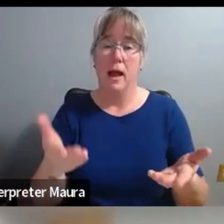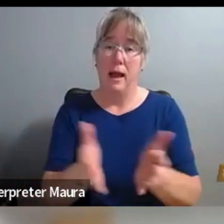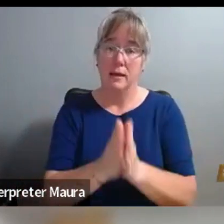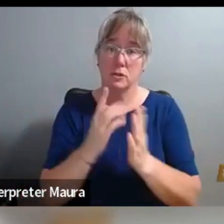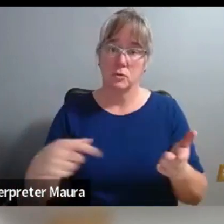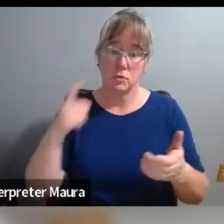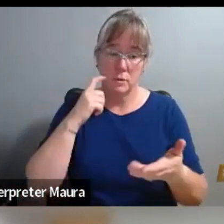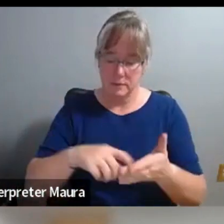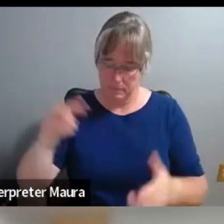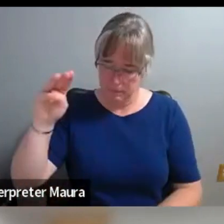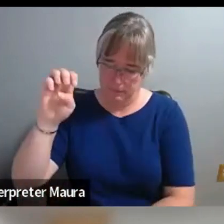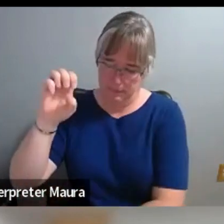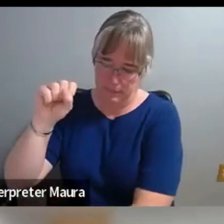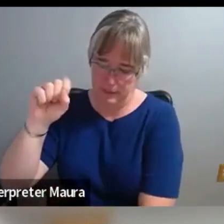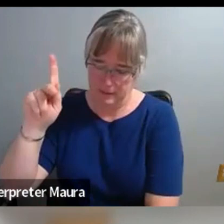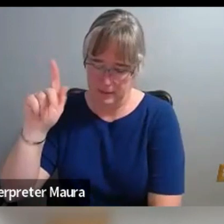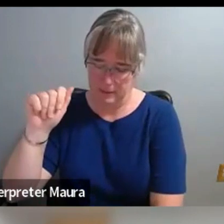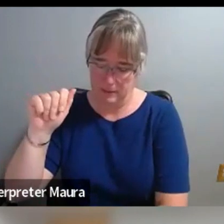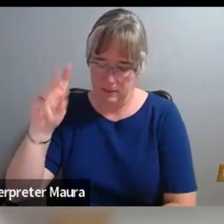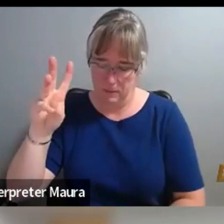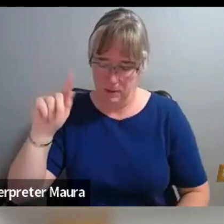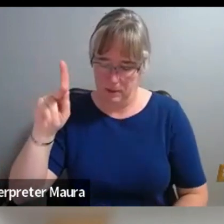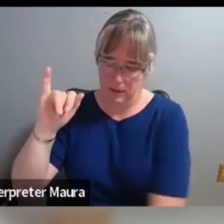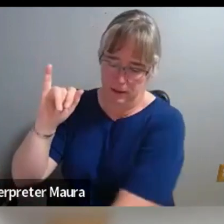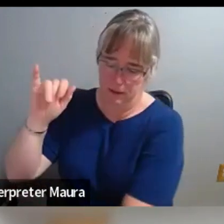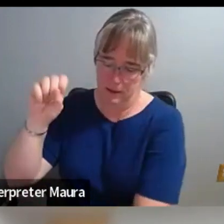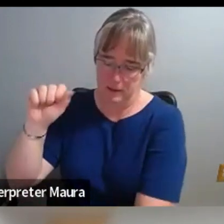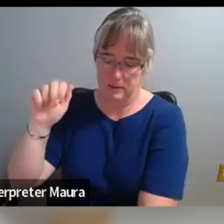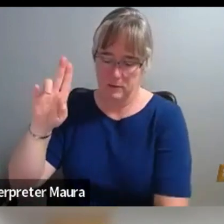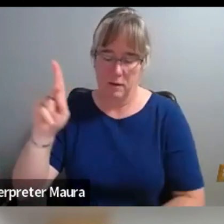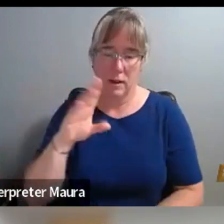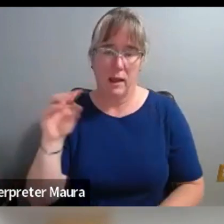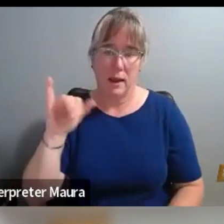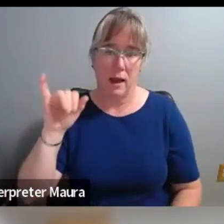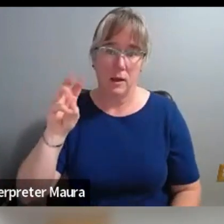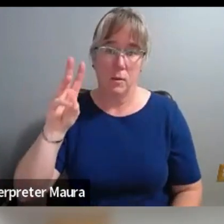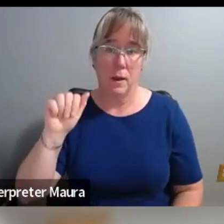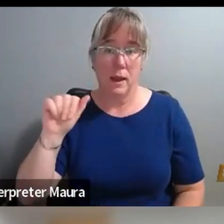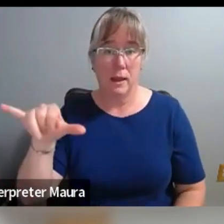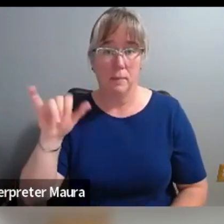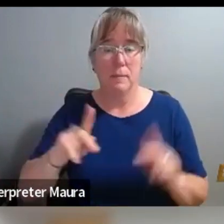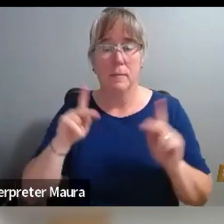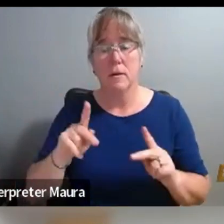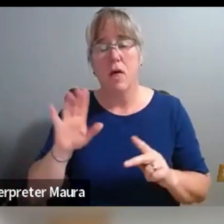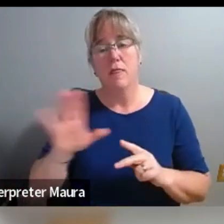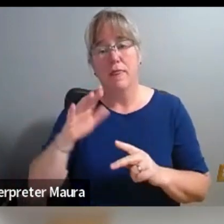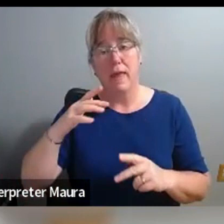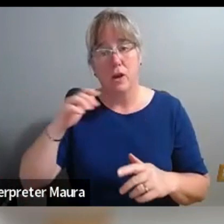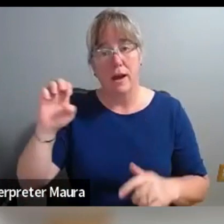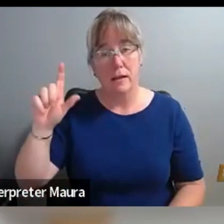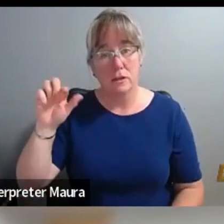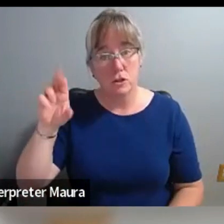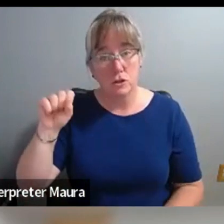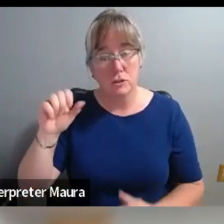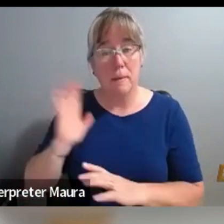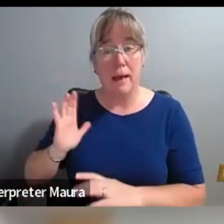the Meskwaki, Sauk, and Iowa peoples, their elders both past and present, as well as their future